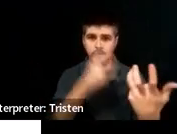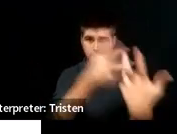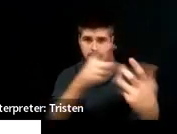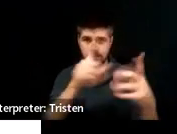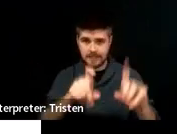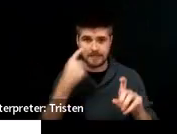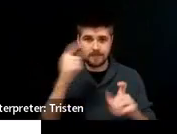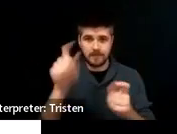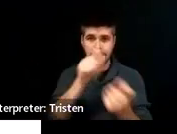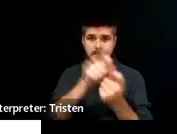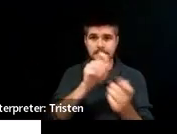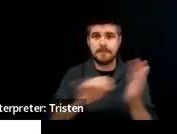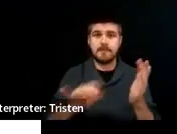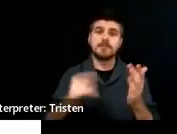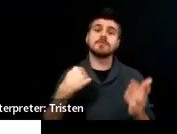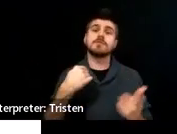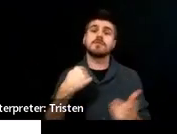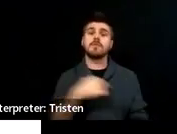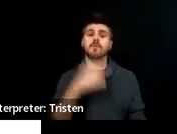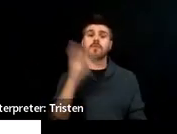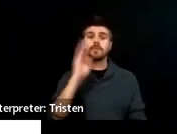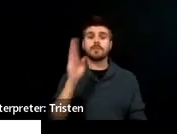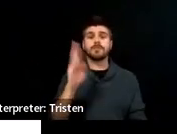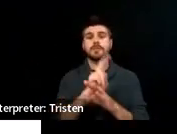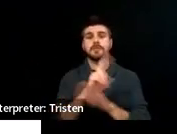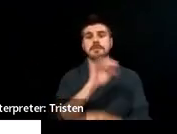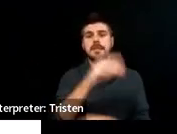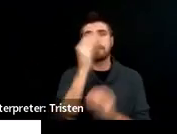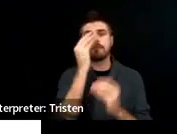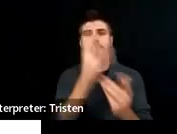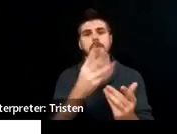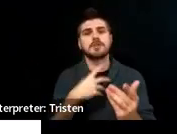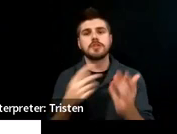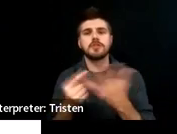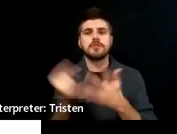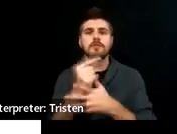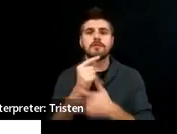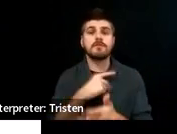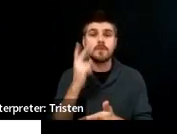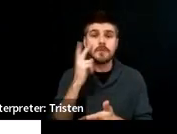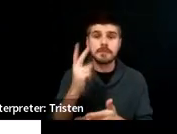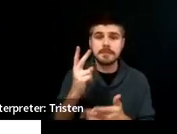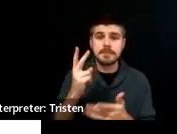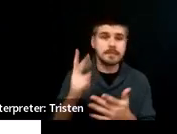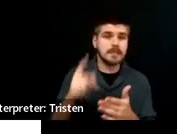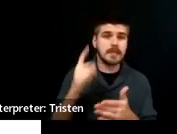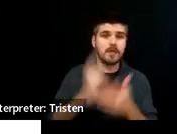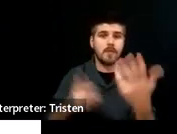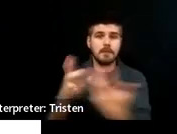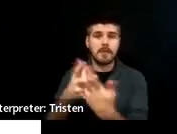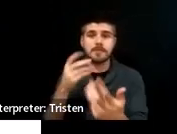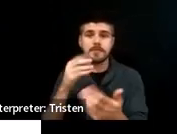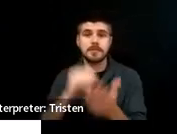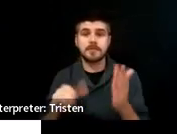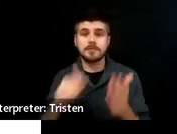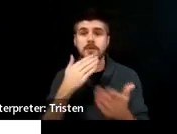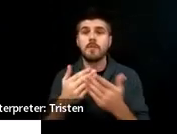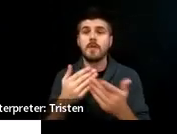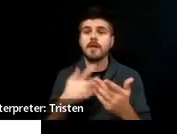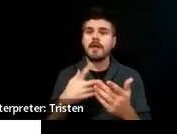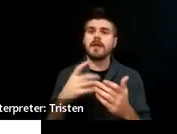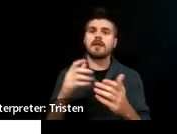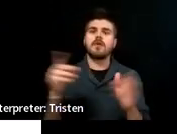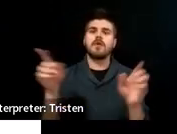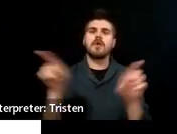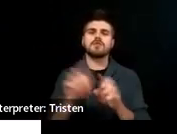to explore other assessments that might give us more detail and information. So, should increase the